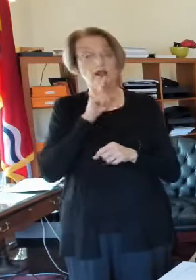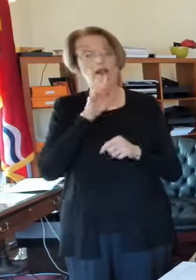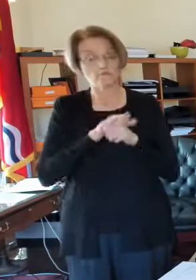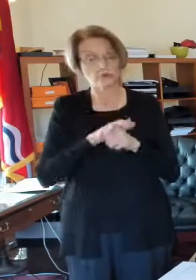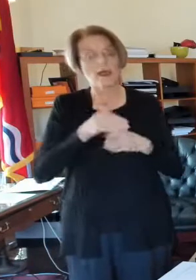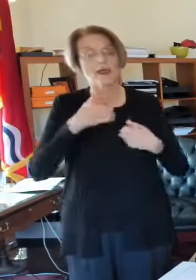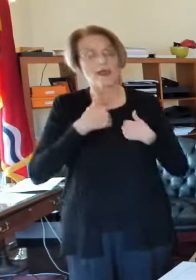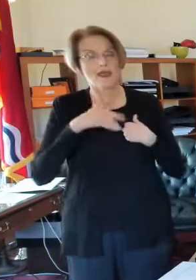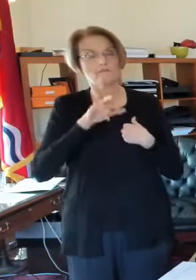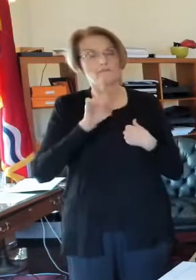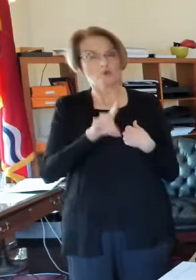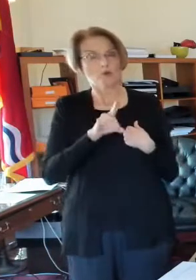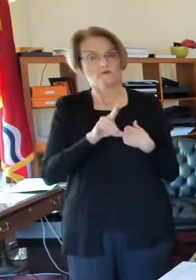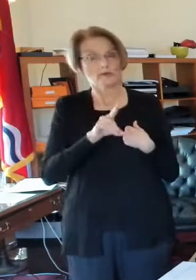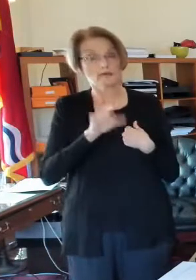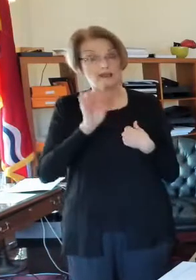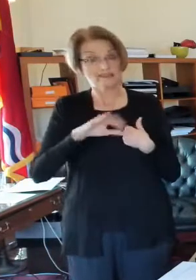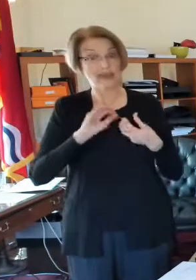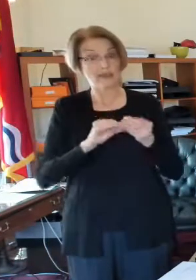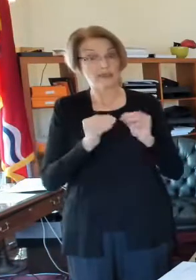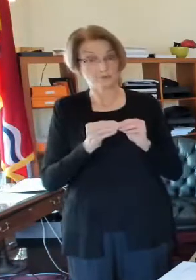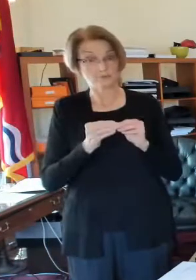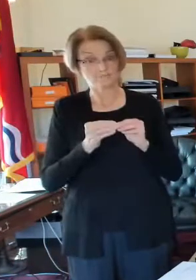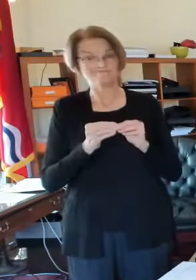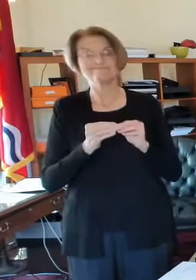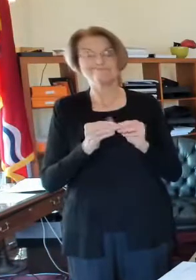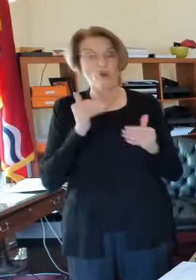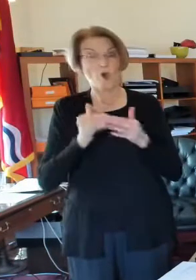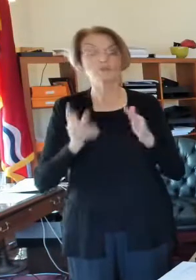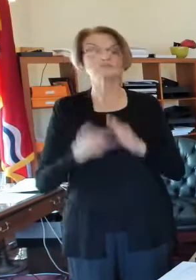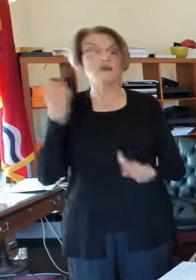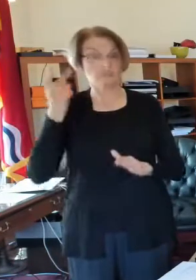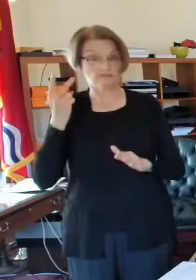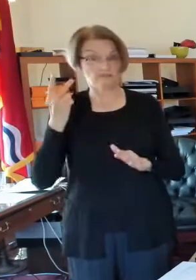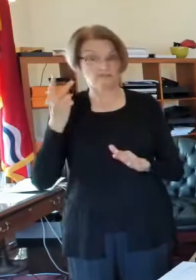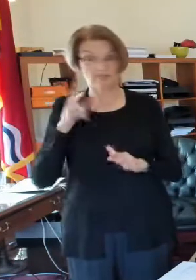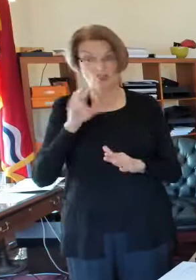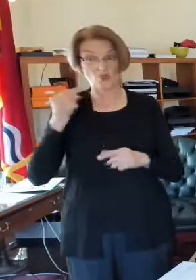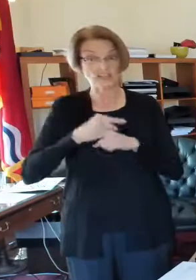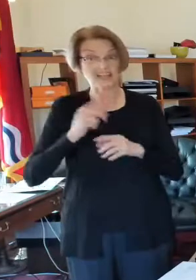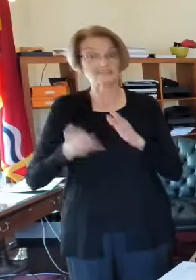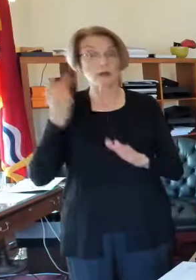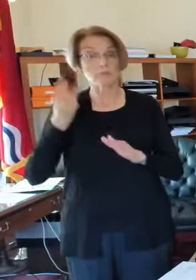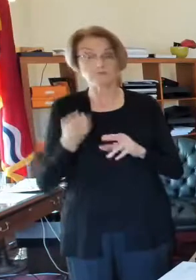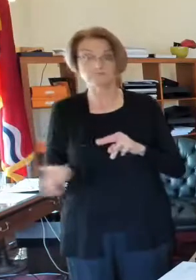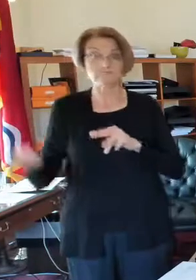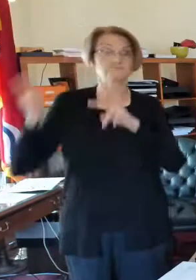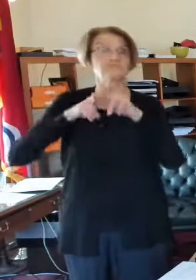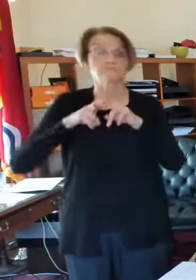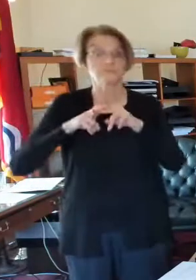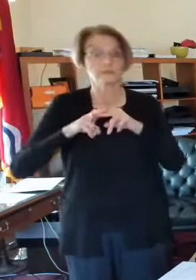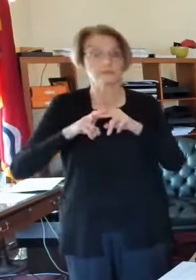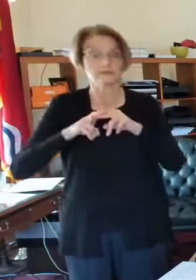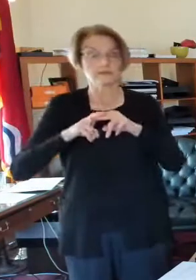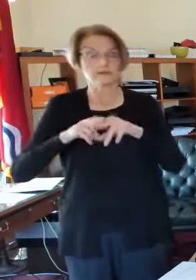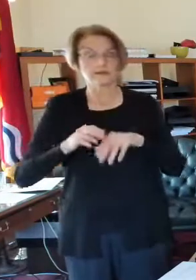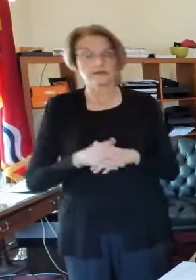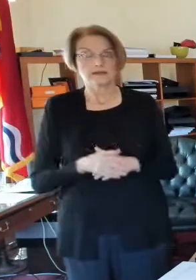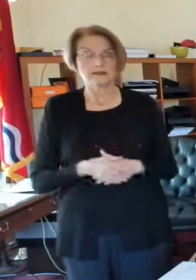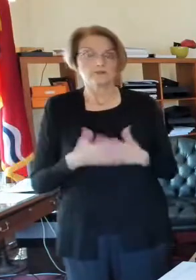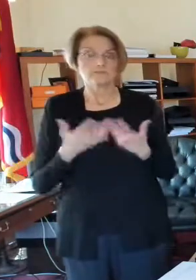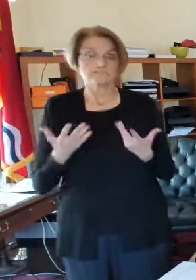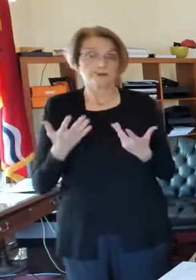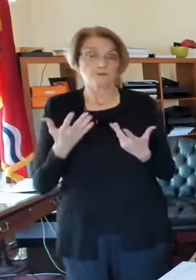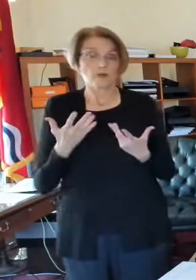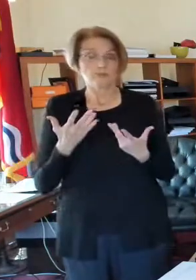COVID positive has almost doubled in the last 30 days. And I guess it's to be